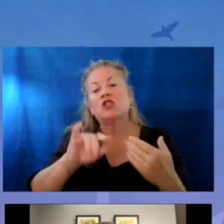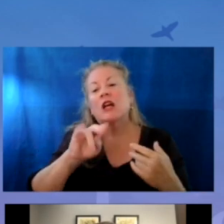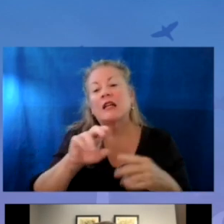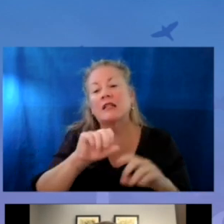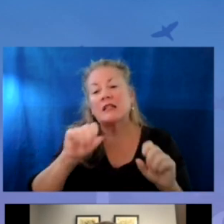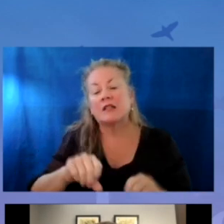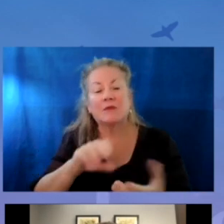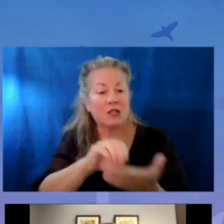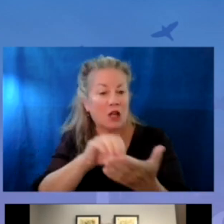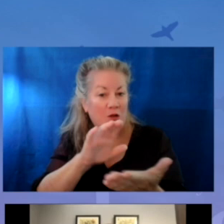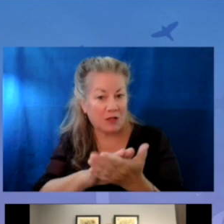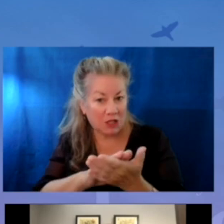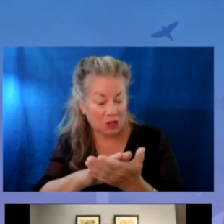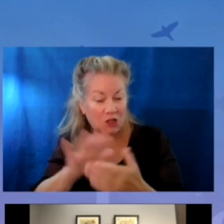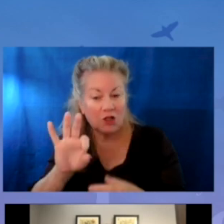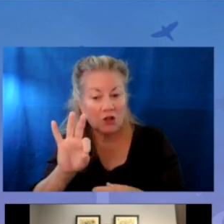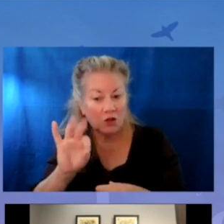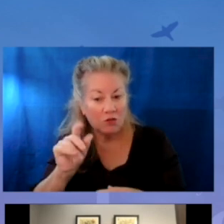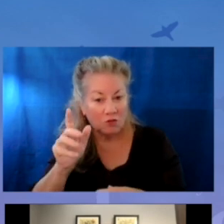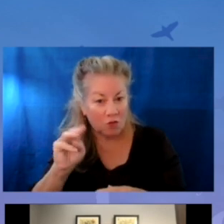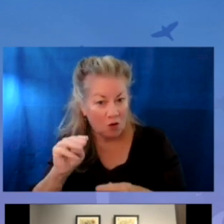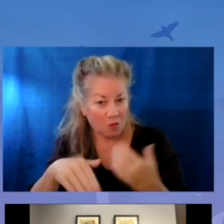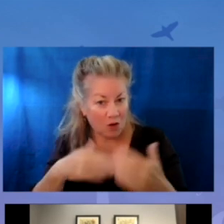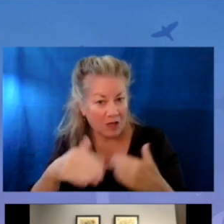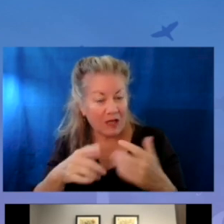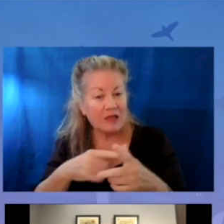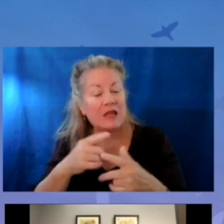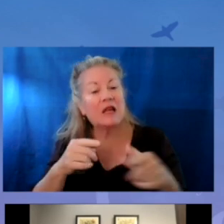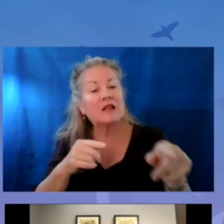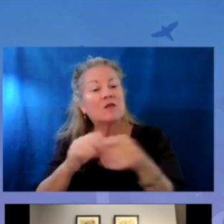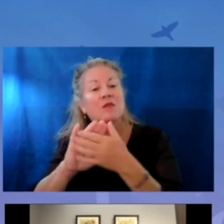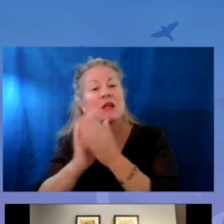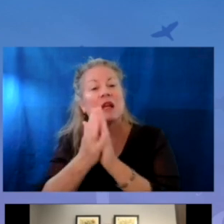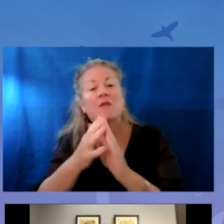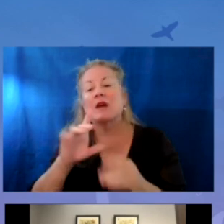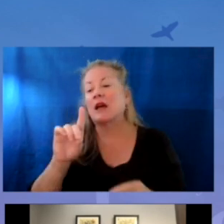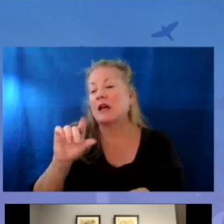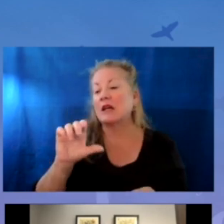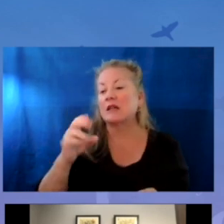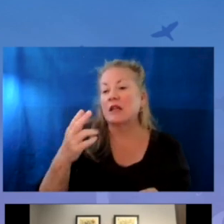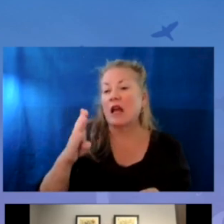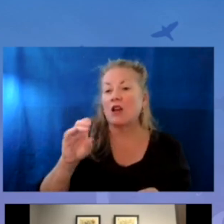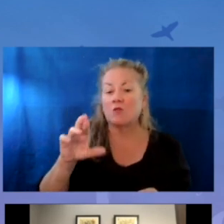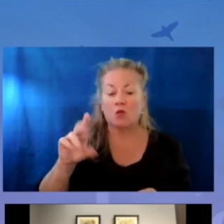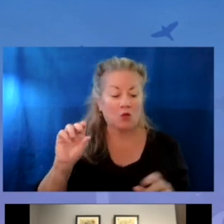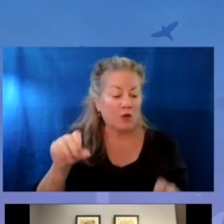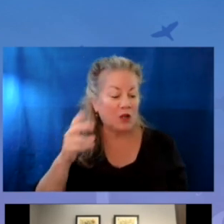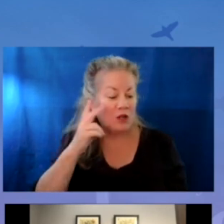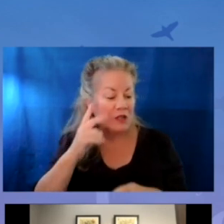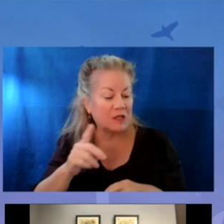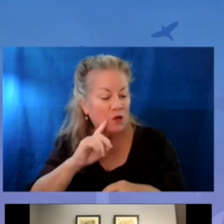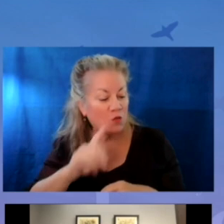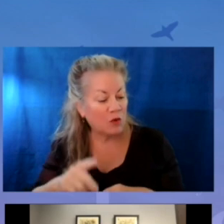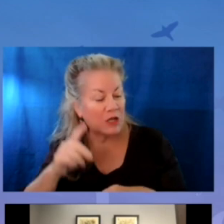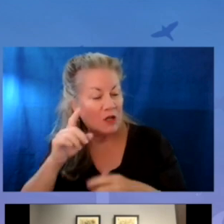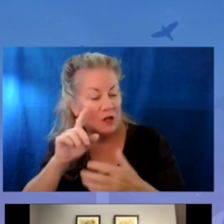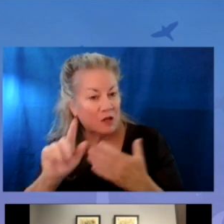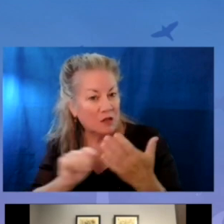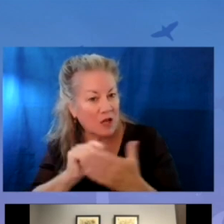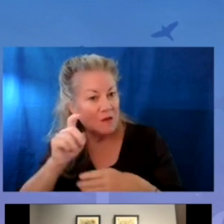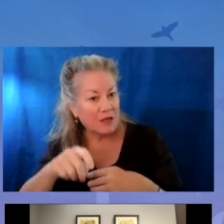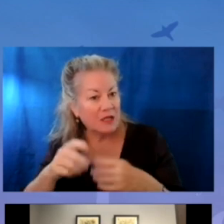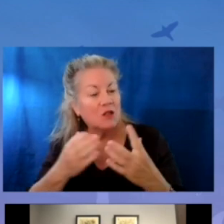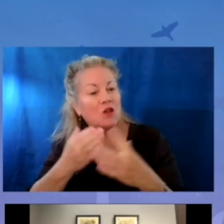check-in system and documentation form process, which then populated into a dashboard, we were able to see real-time